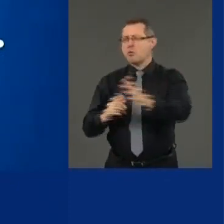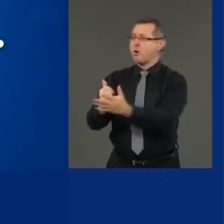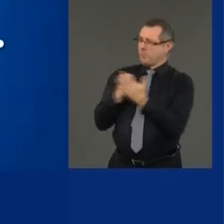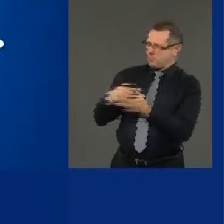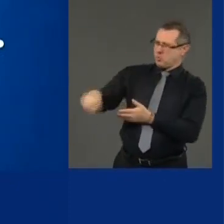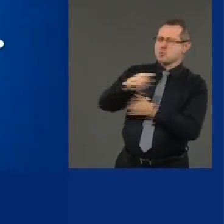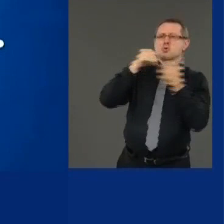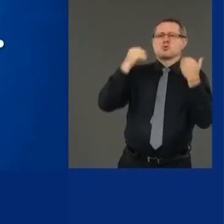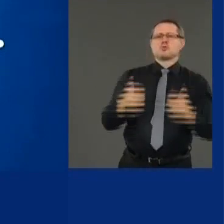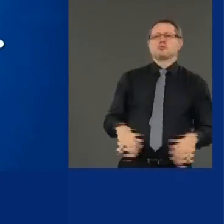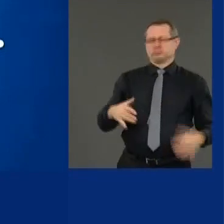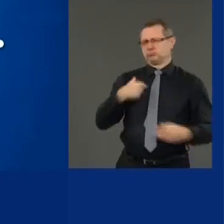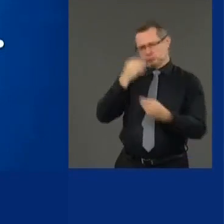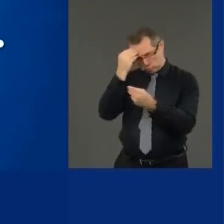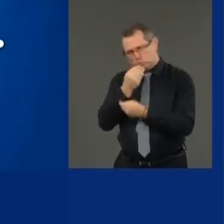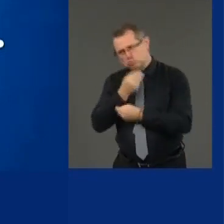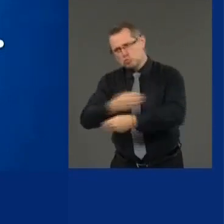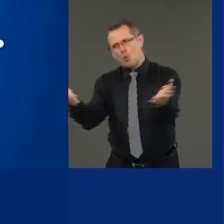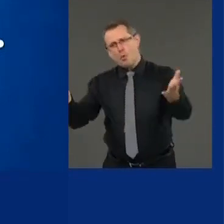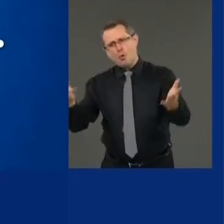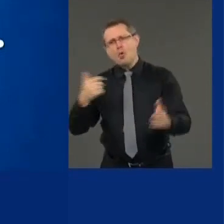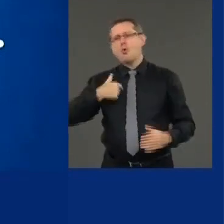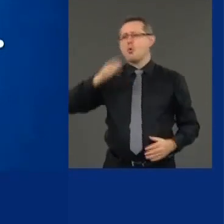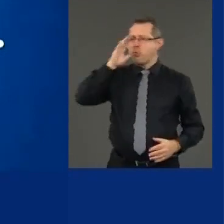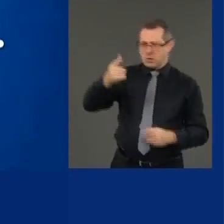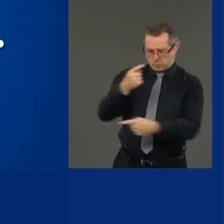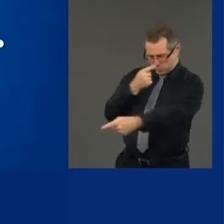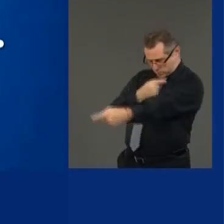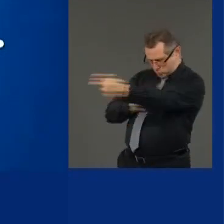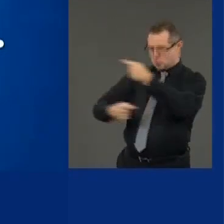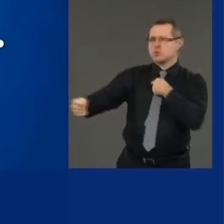time we will repay your gratitude.